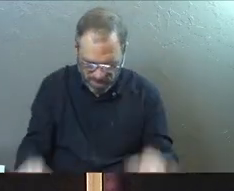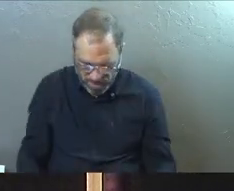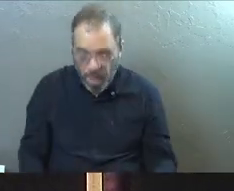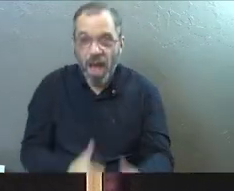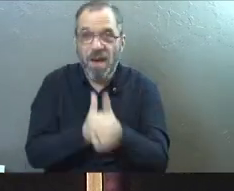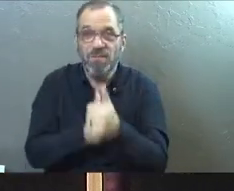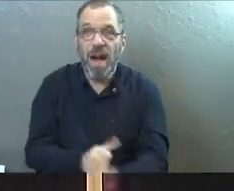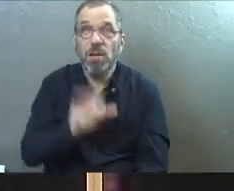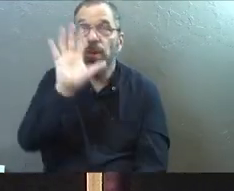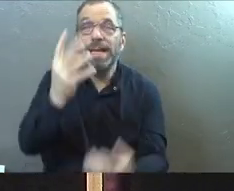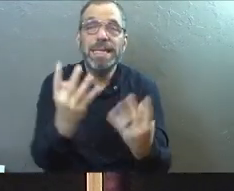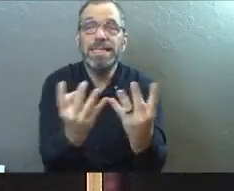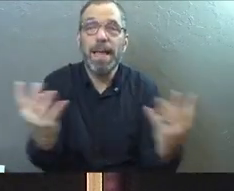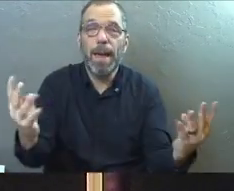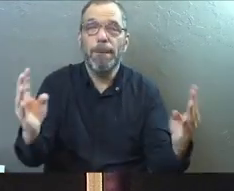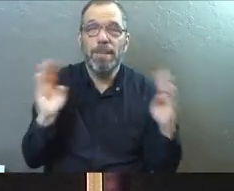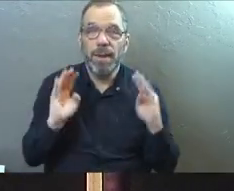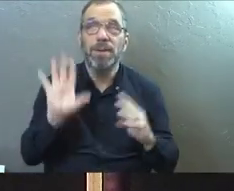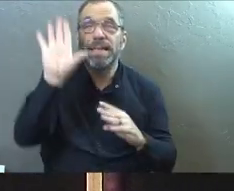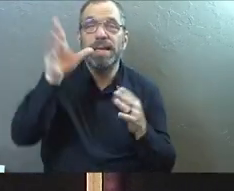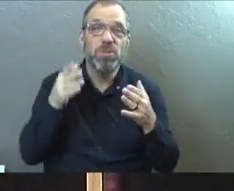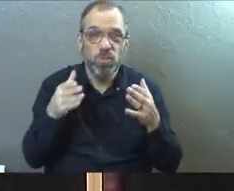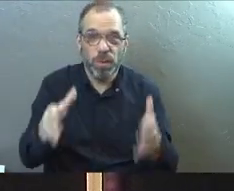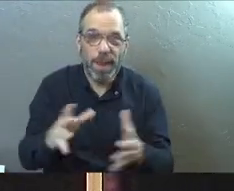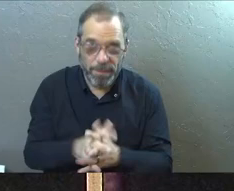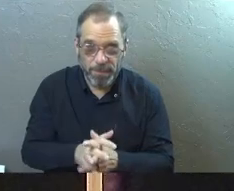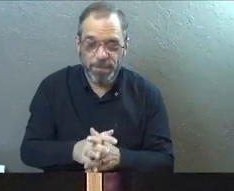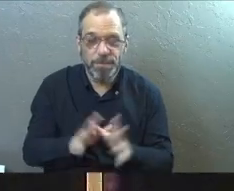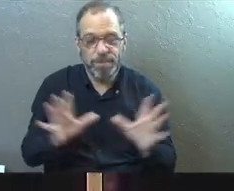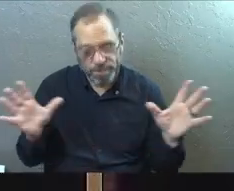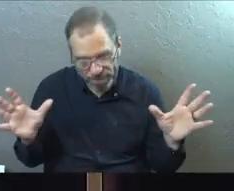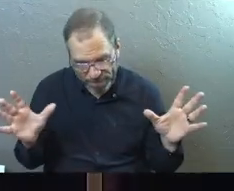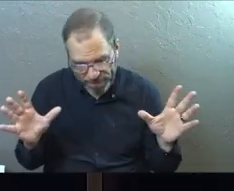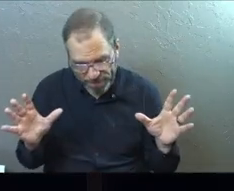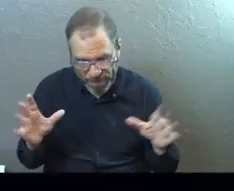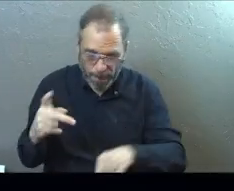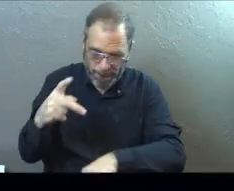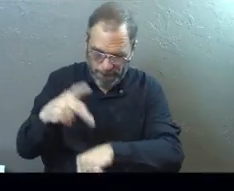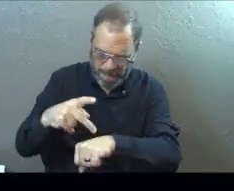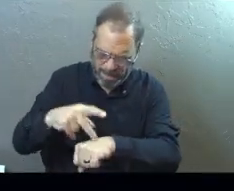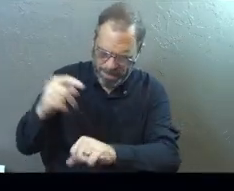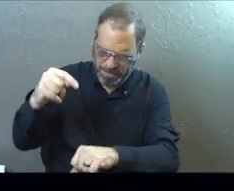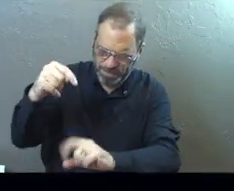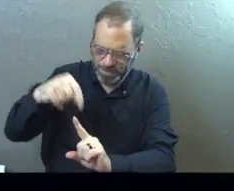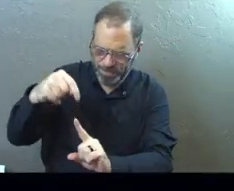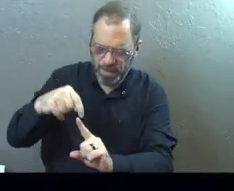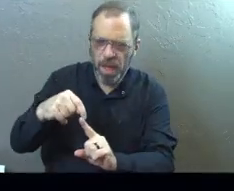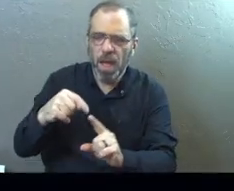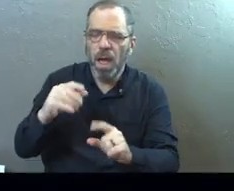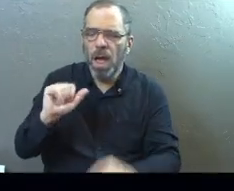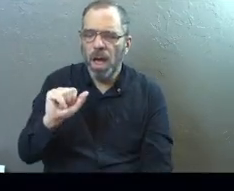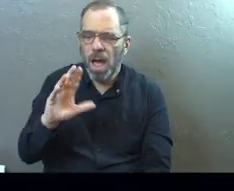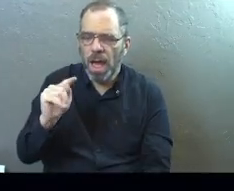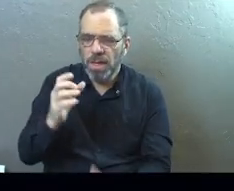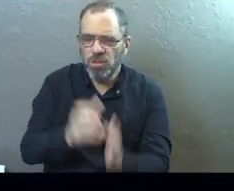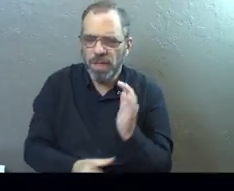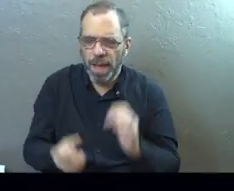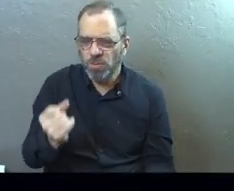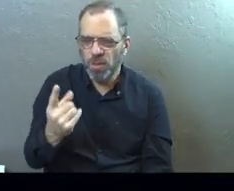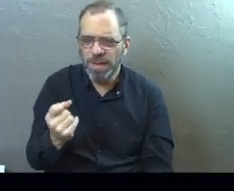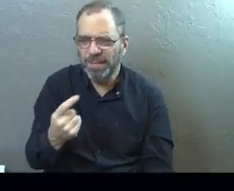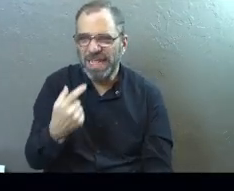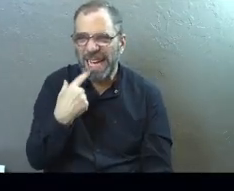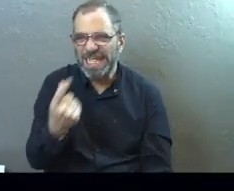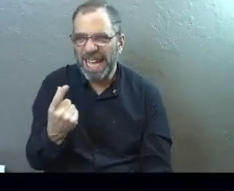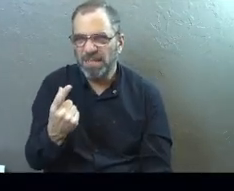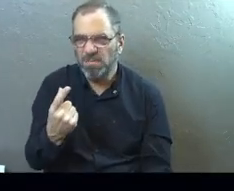Follow God's barriers. Follow his way. So back to Peter. If you move forward to Acts chapter 11, I kind of mentioned